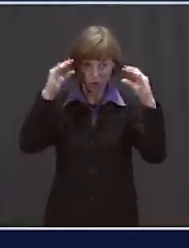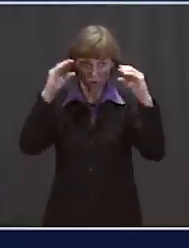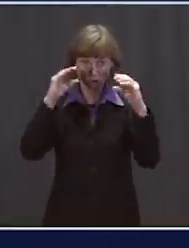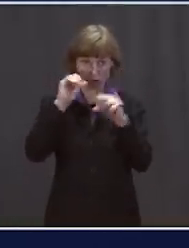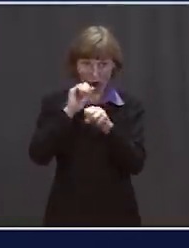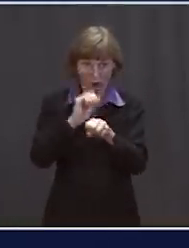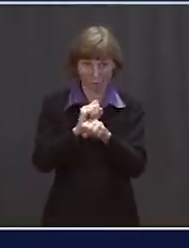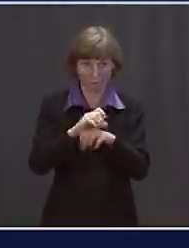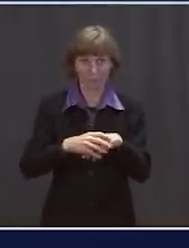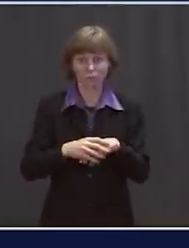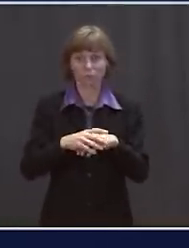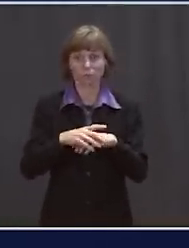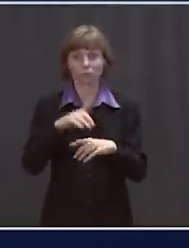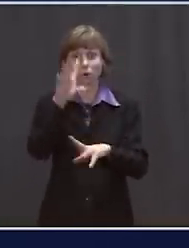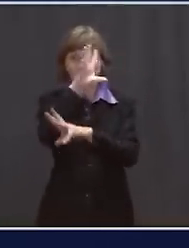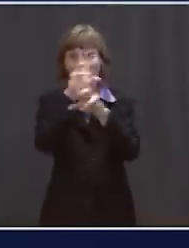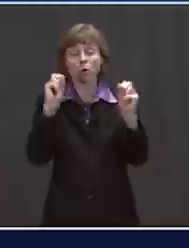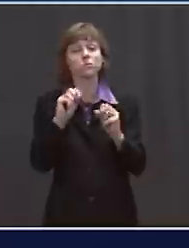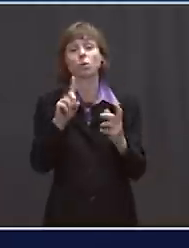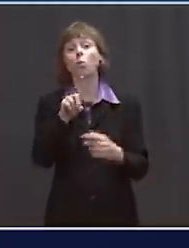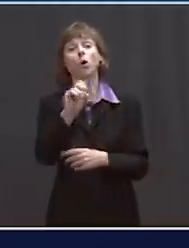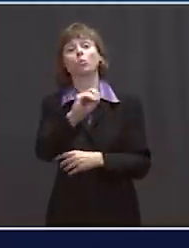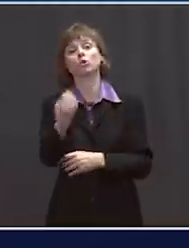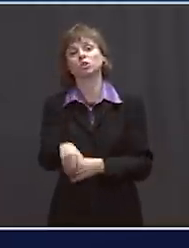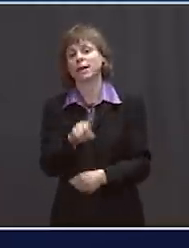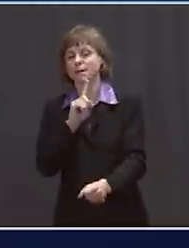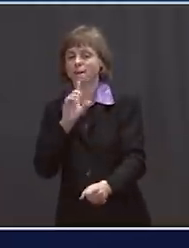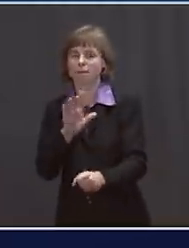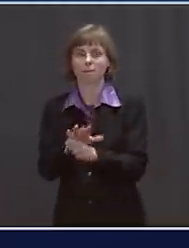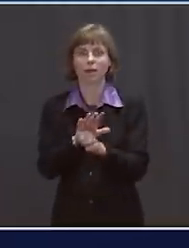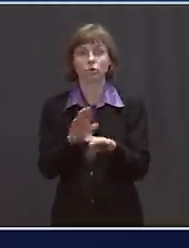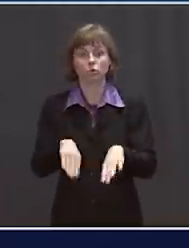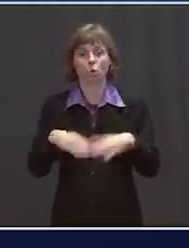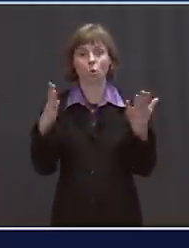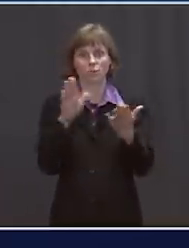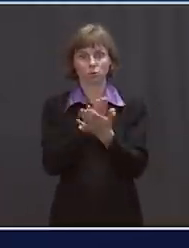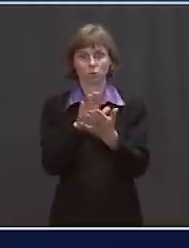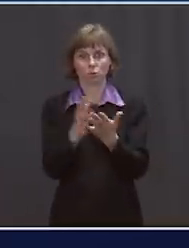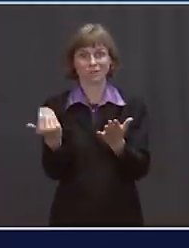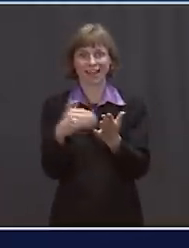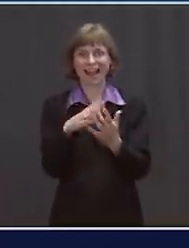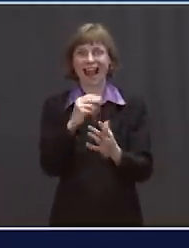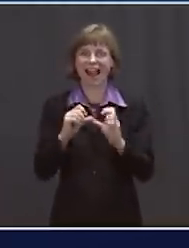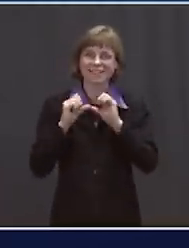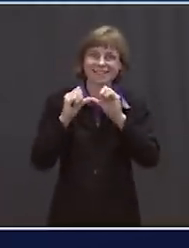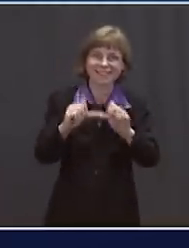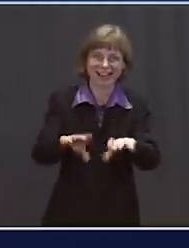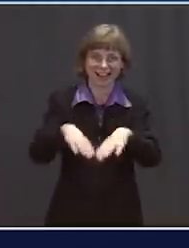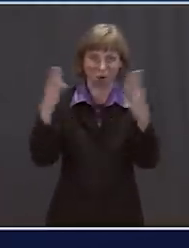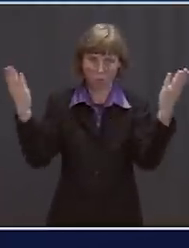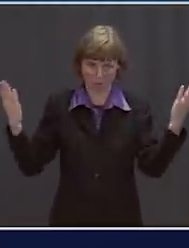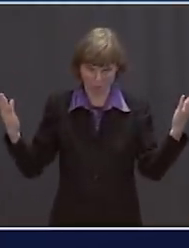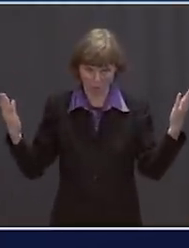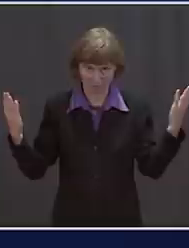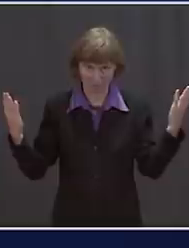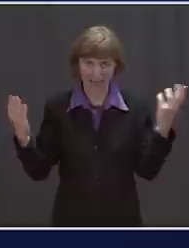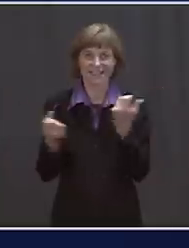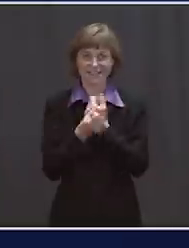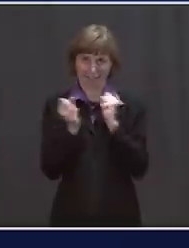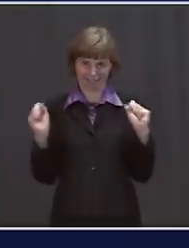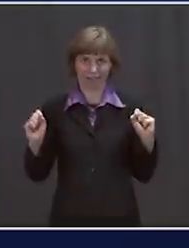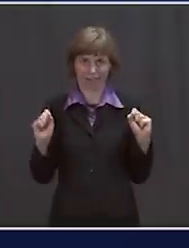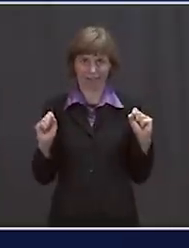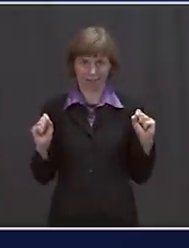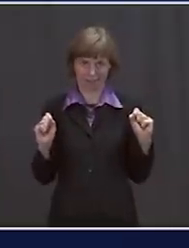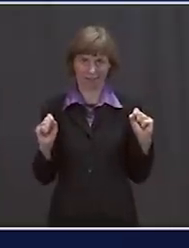absolutely committed to reopening schools. He wants them not just to reopen, but to stay open. And he wants to do that in a safe way. And we're